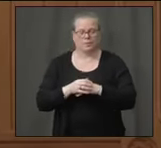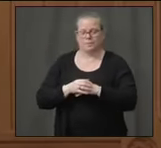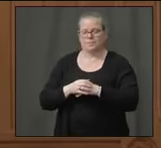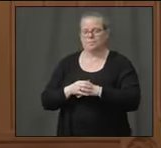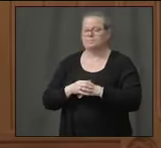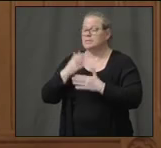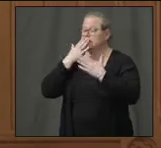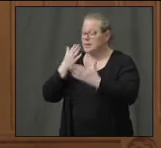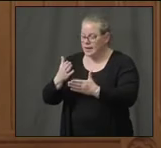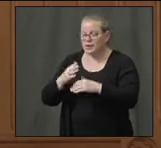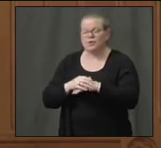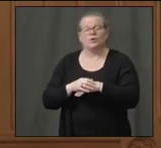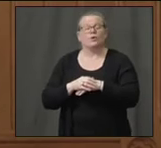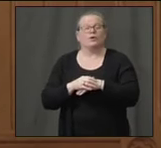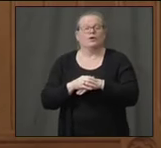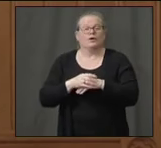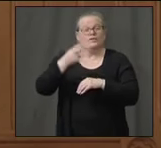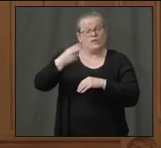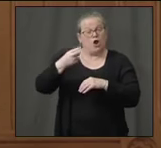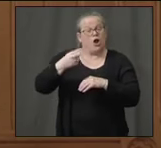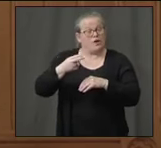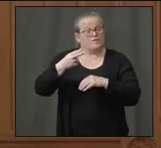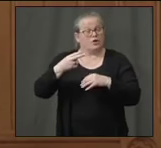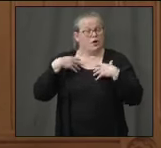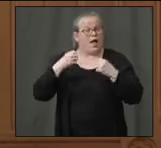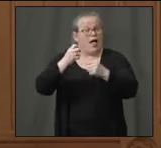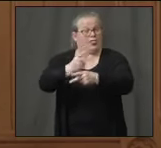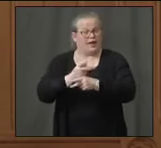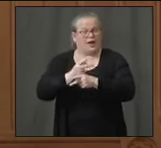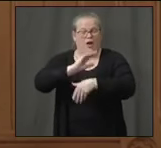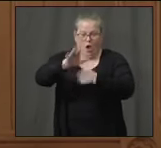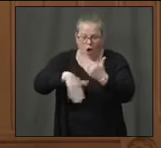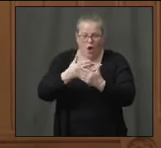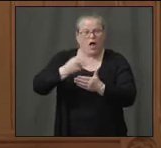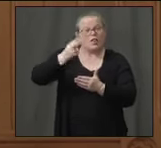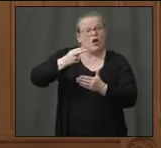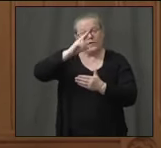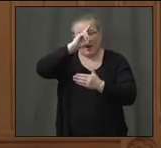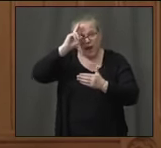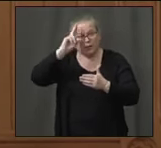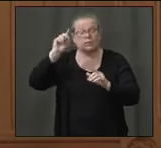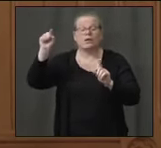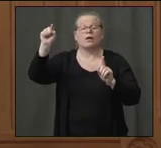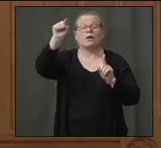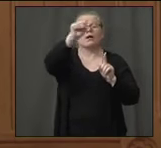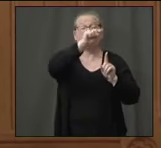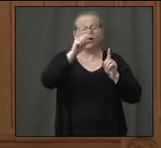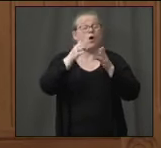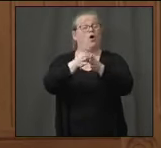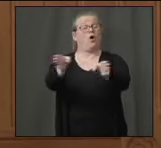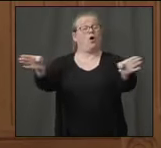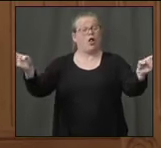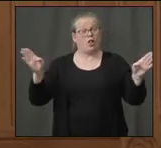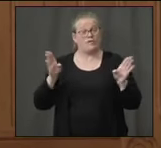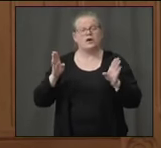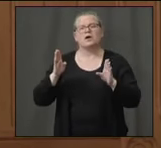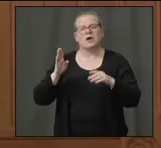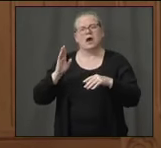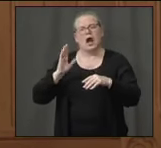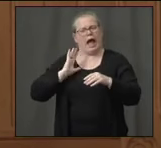HealthCare, across all of our hospitals, if we look at the last several days, we've been really trailing fairly flat